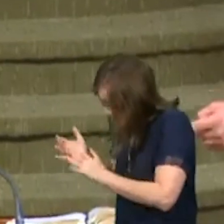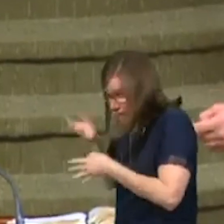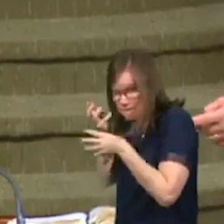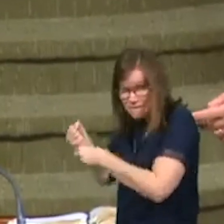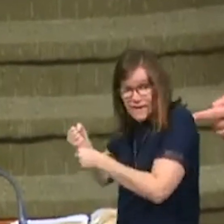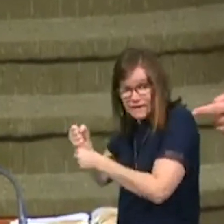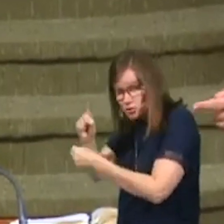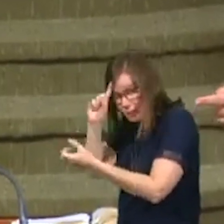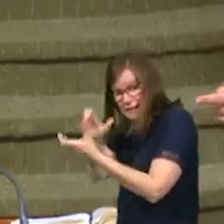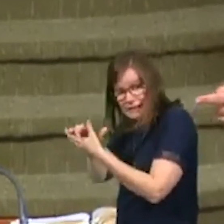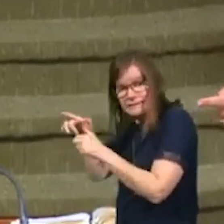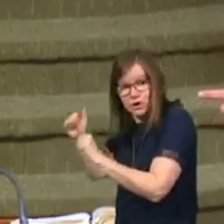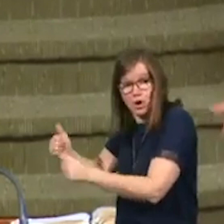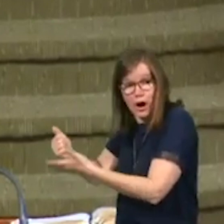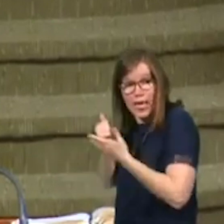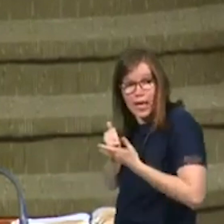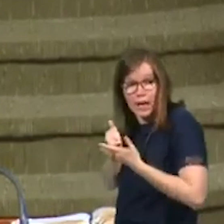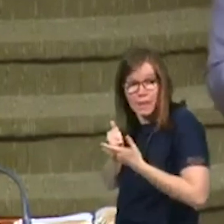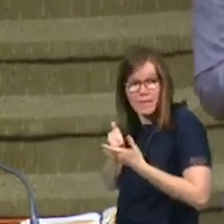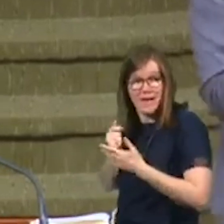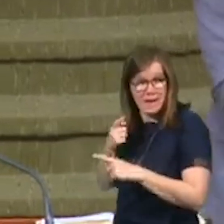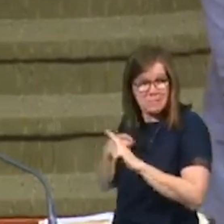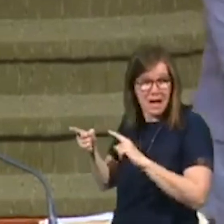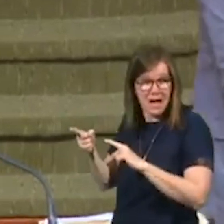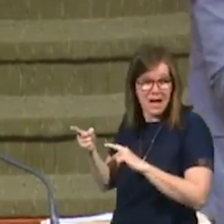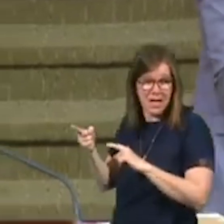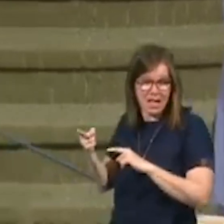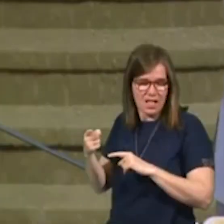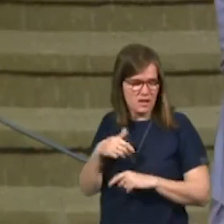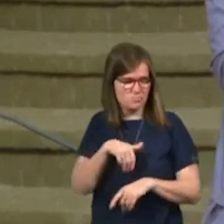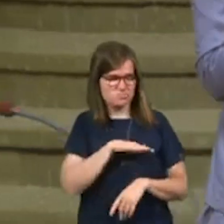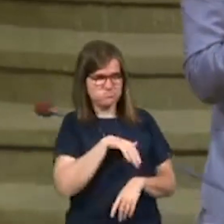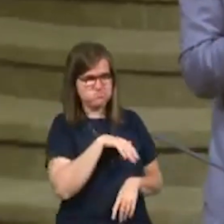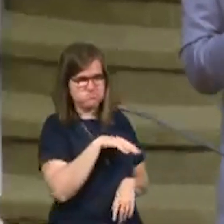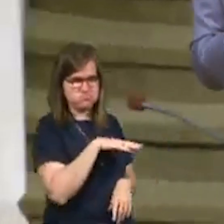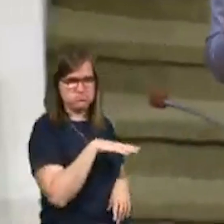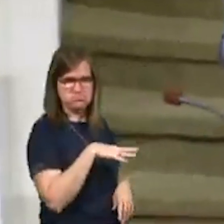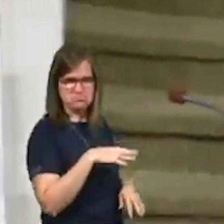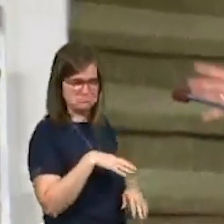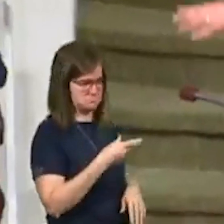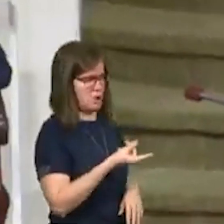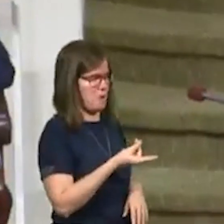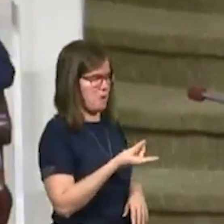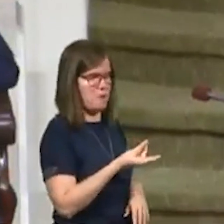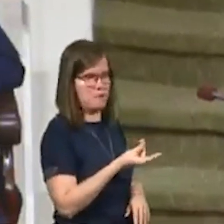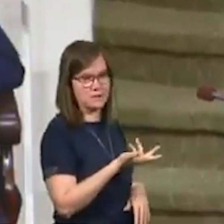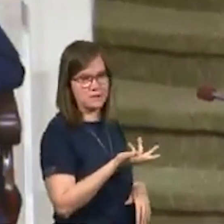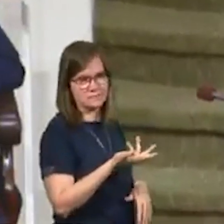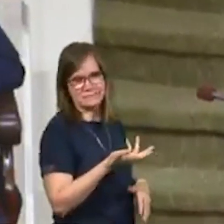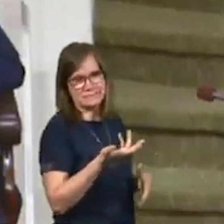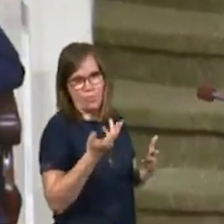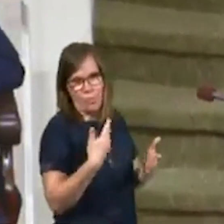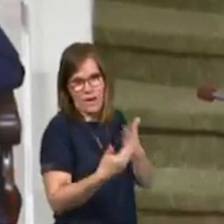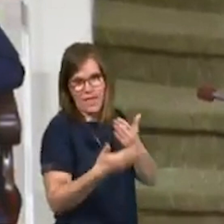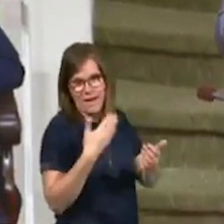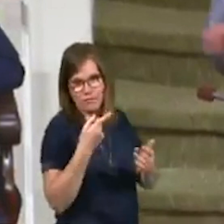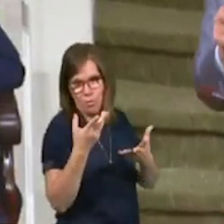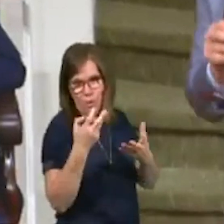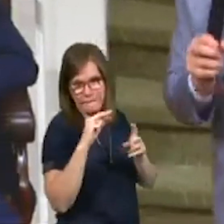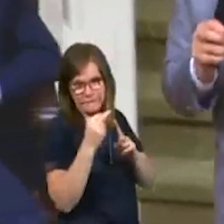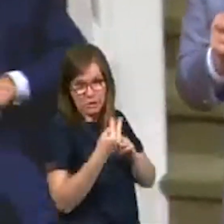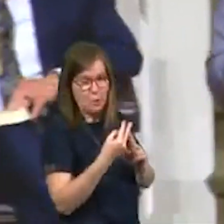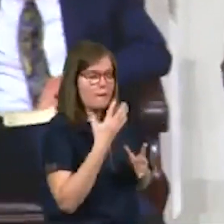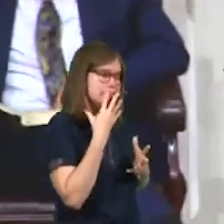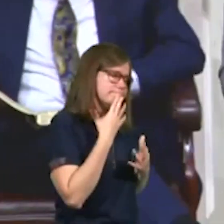believe could help her, and yet he kind of brushes her off initially. He calls her a dog, however you want to look at it, term of endearment or not.